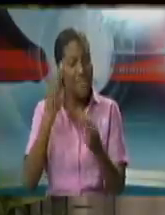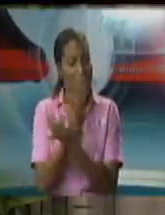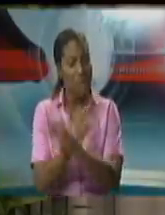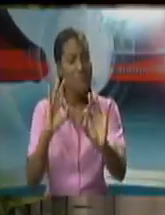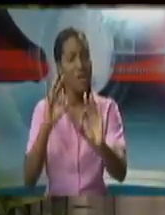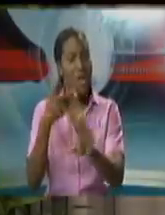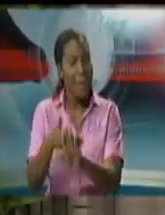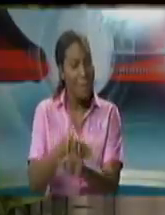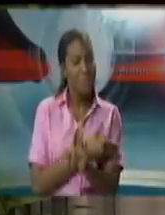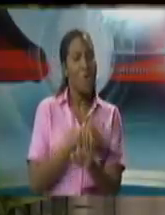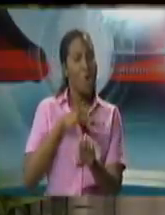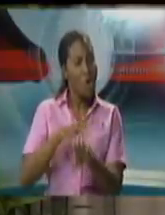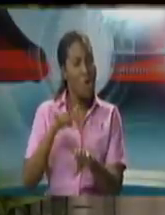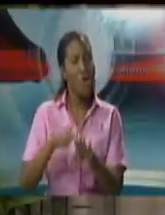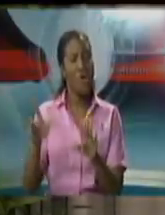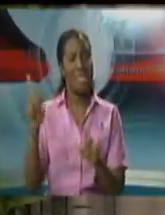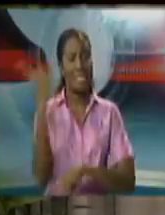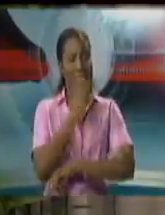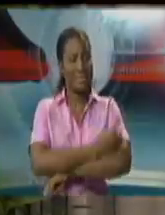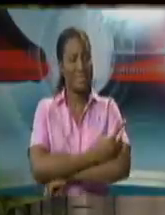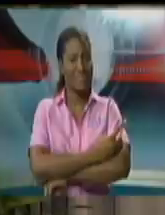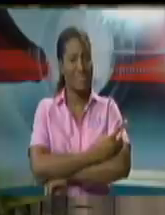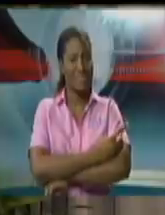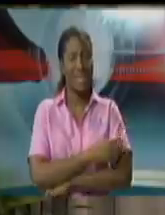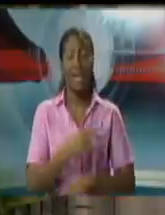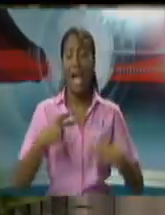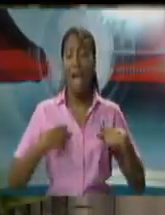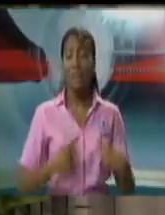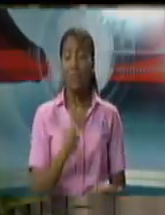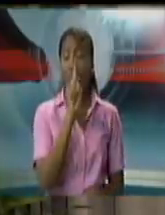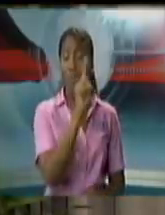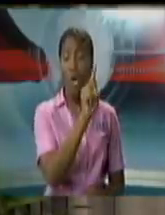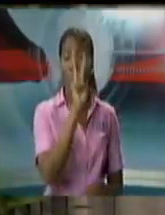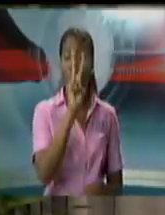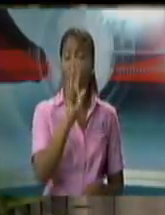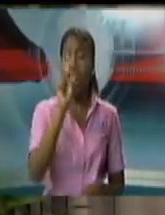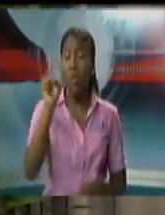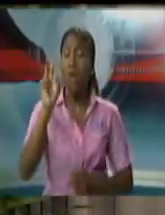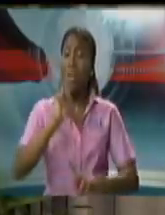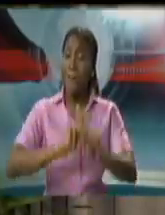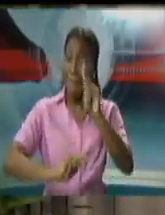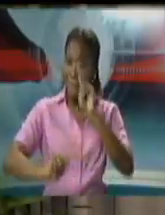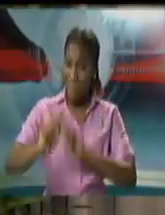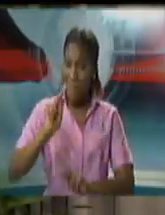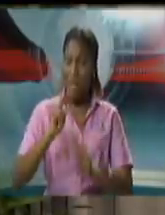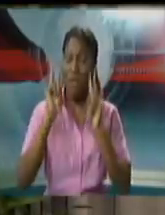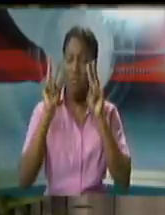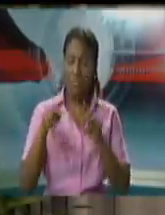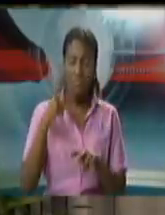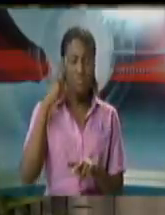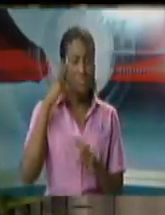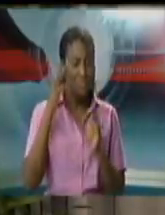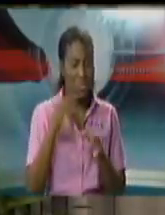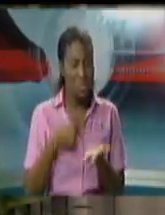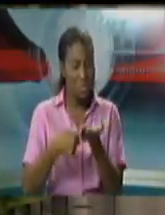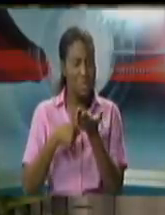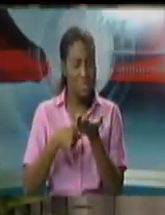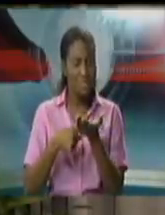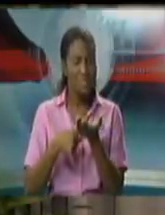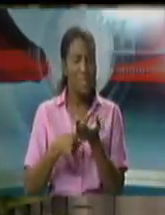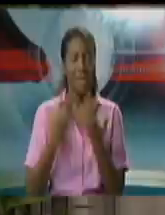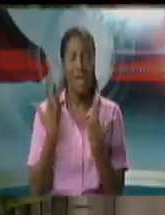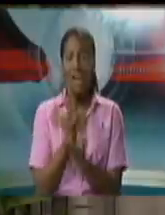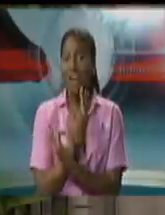since we started this exercise, 121 persons have in fact already been released out of the prisons.